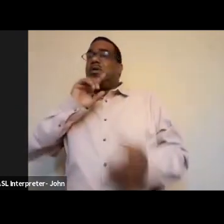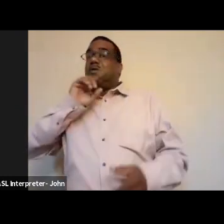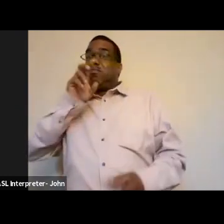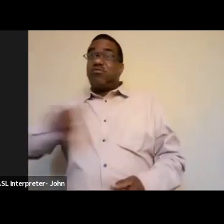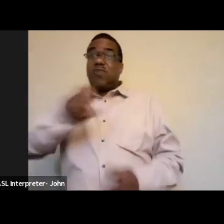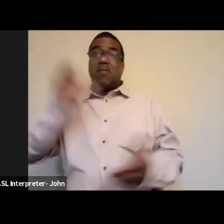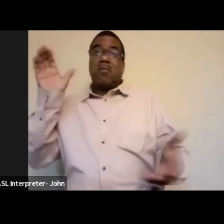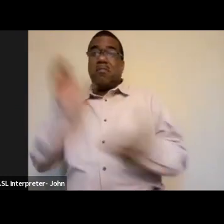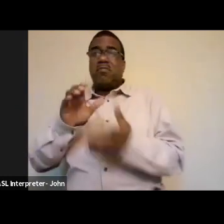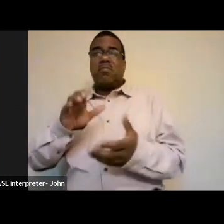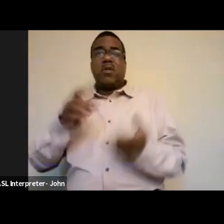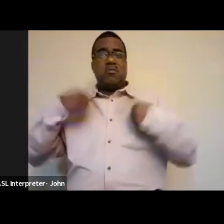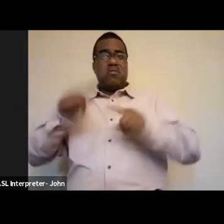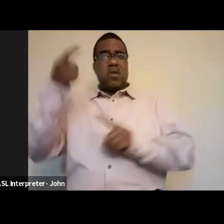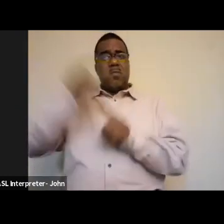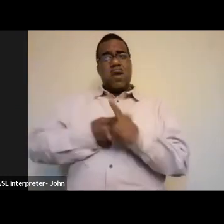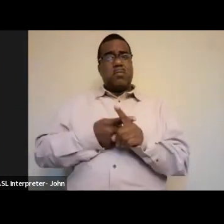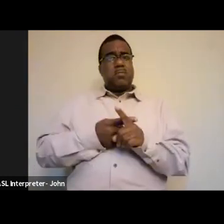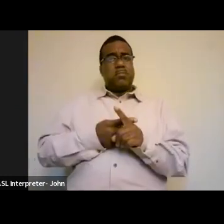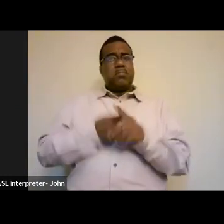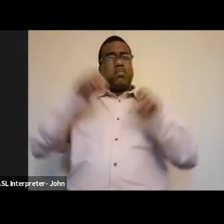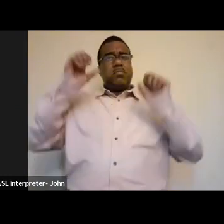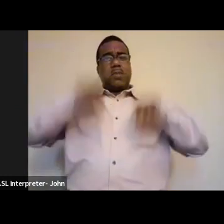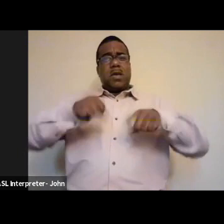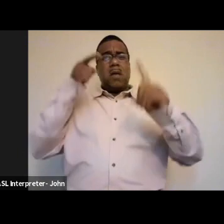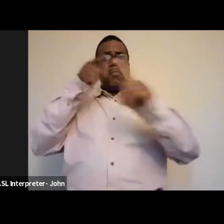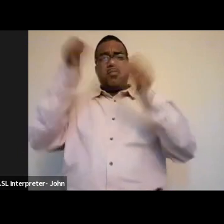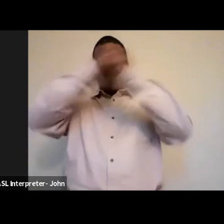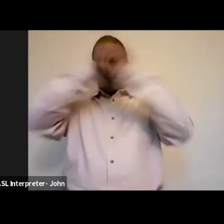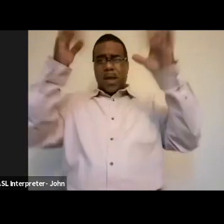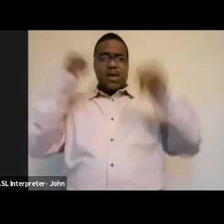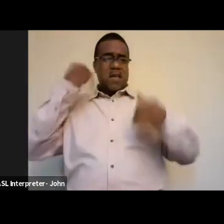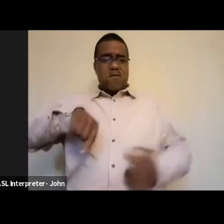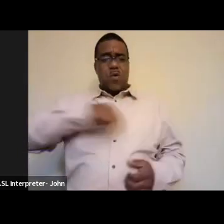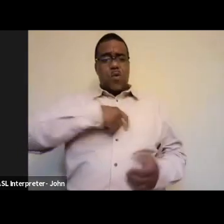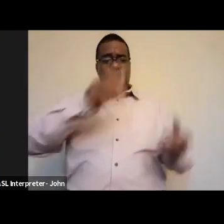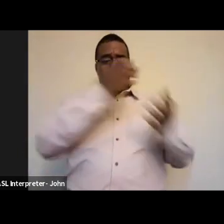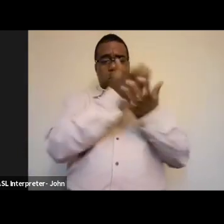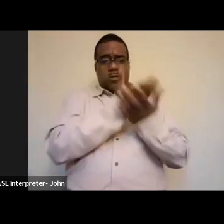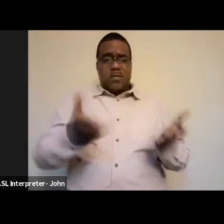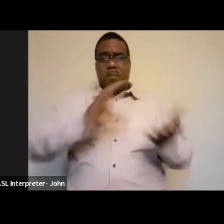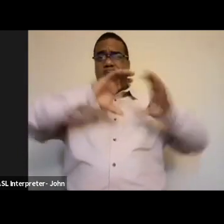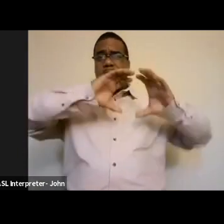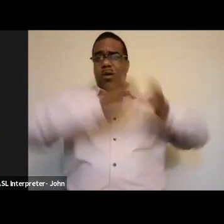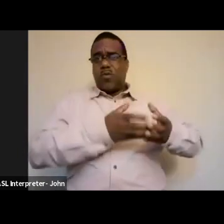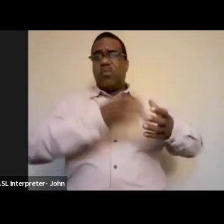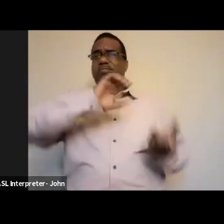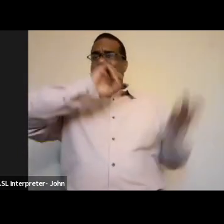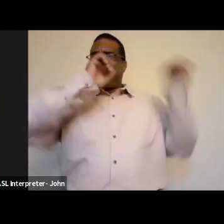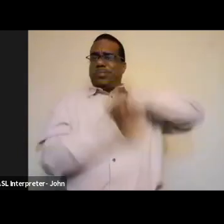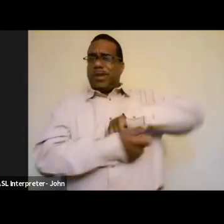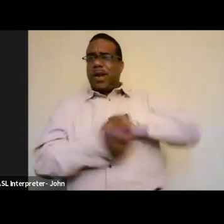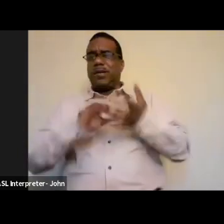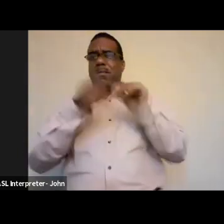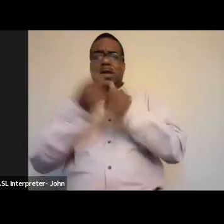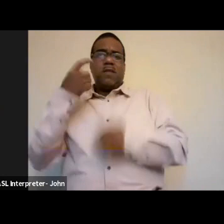Can you imagine what would happen if we transformed our supply chains and our way of life to just make less? Then there would be some time for the earth